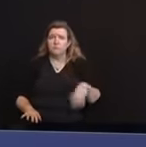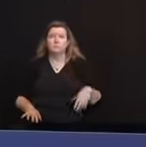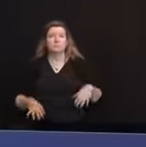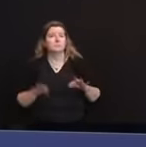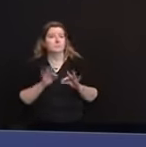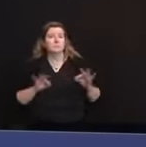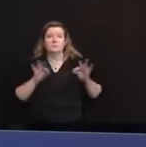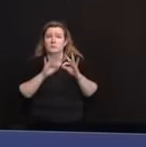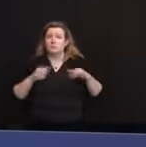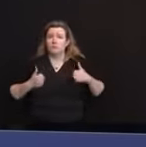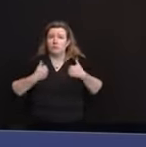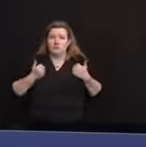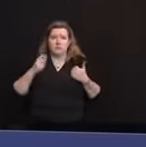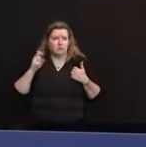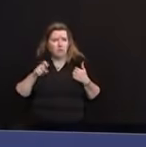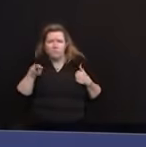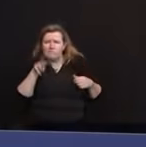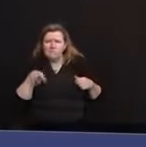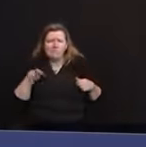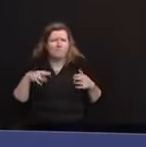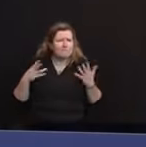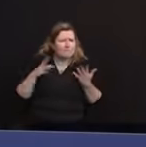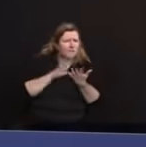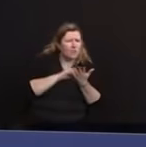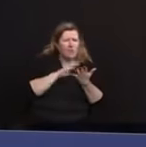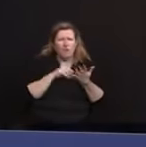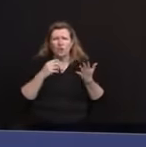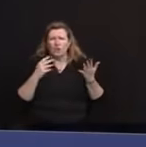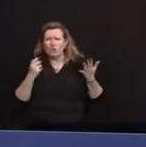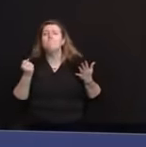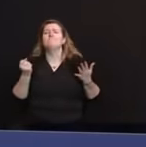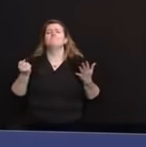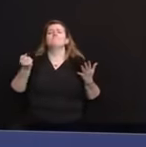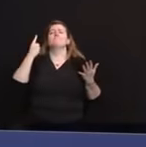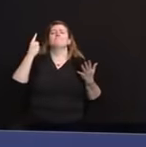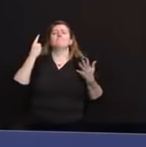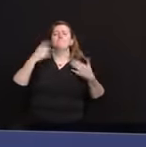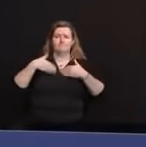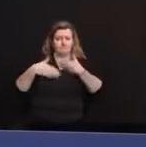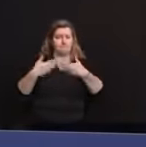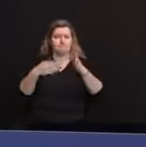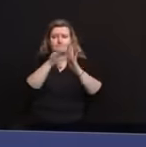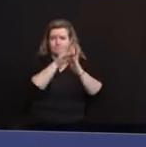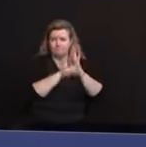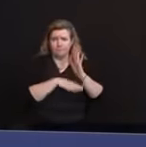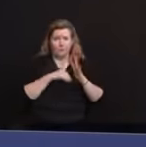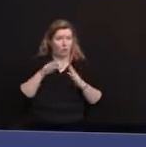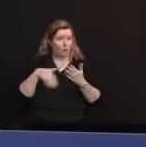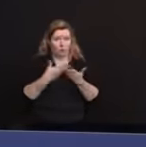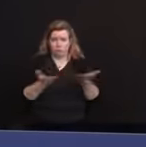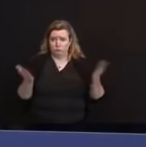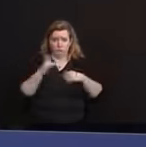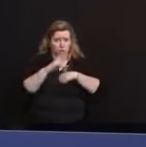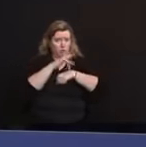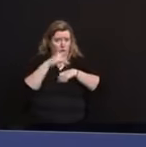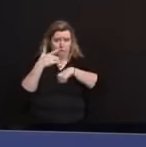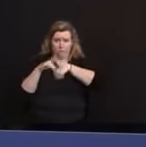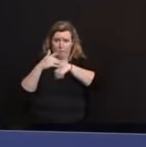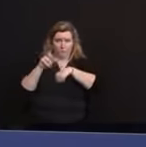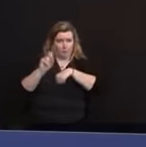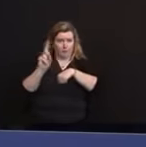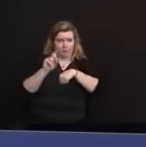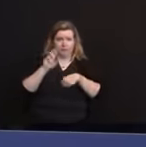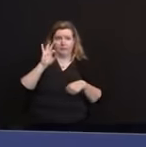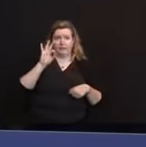understand this process. All of these resources and more are available on the FDA's COVID